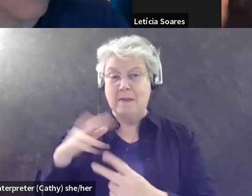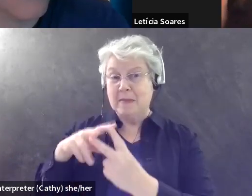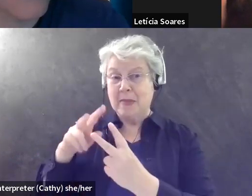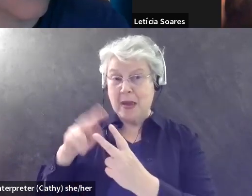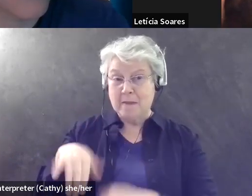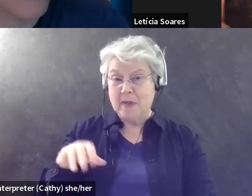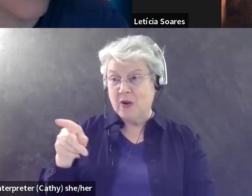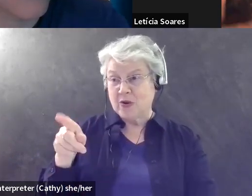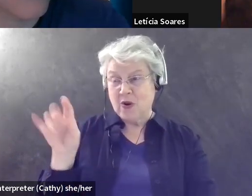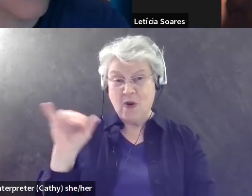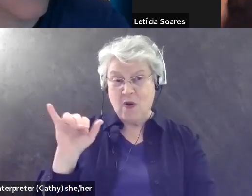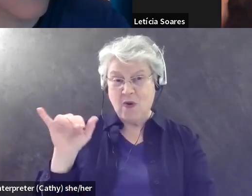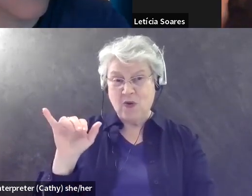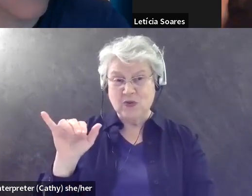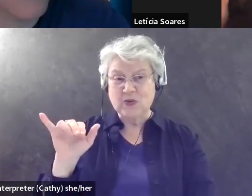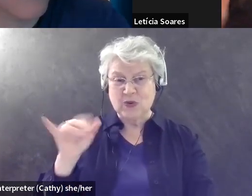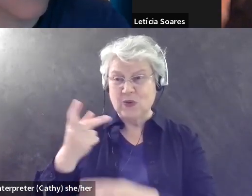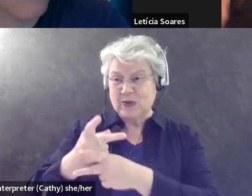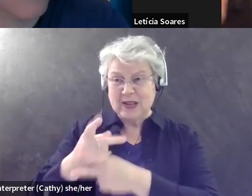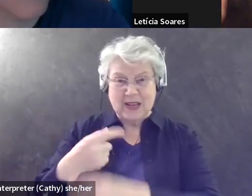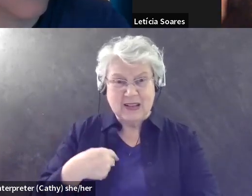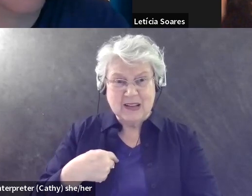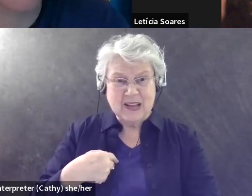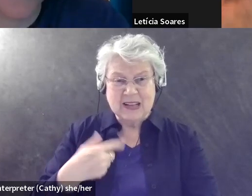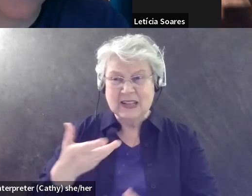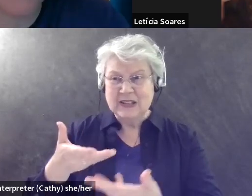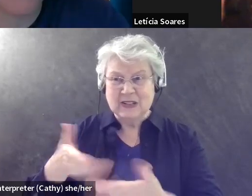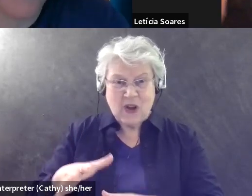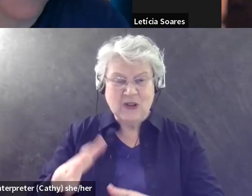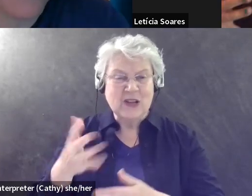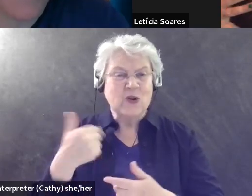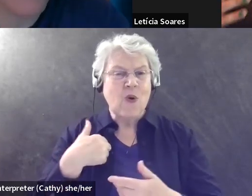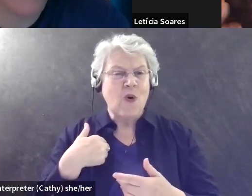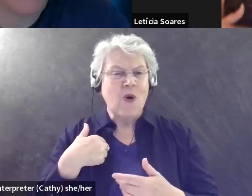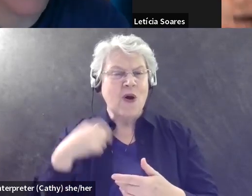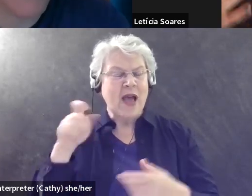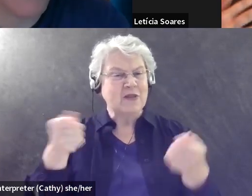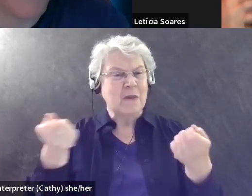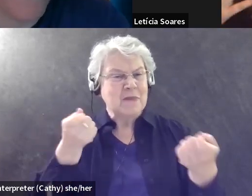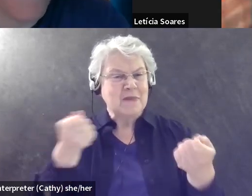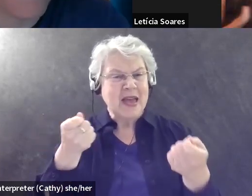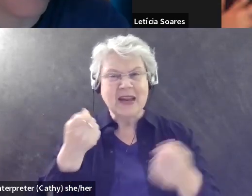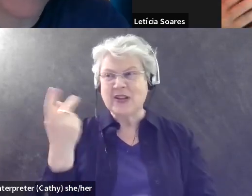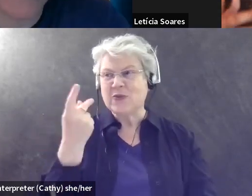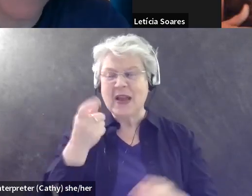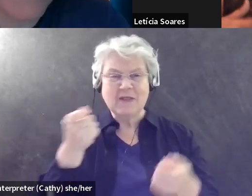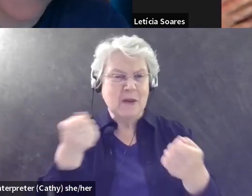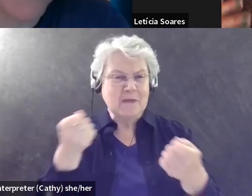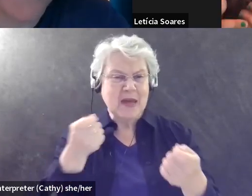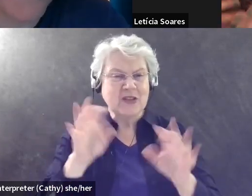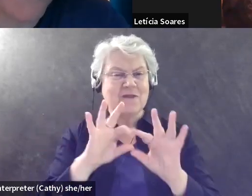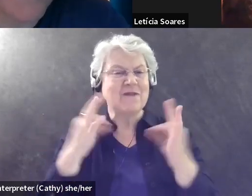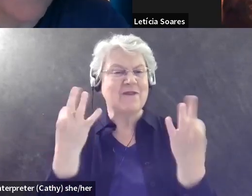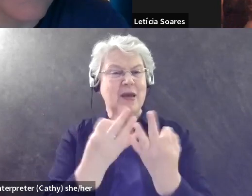my caretaker, is also a long hauler. So we have to manage, you know, our family dynamics